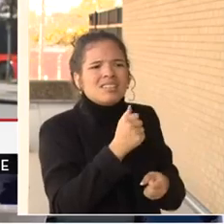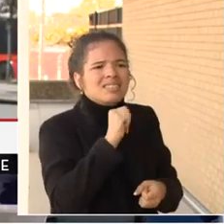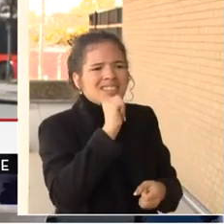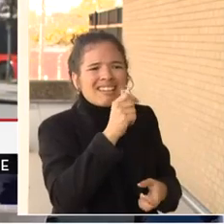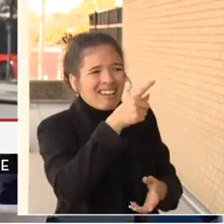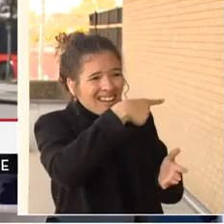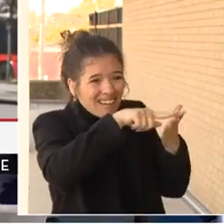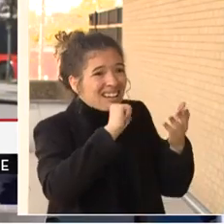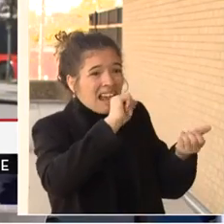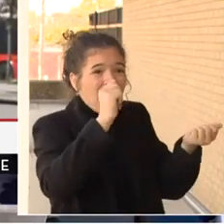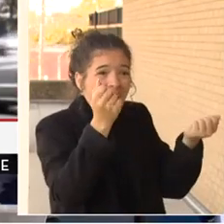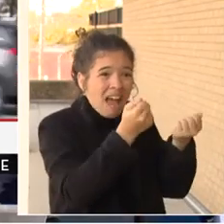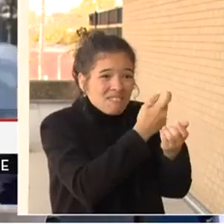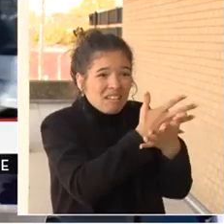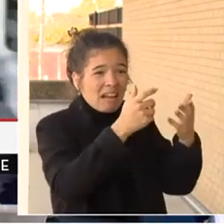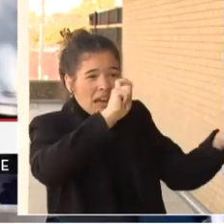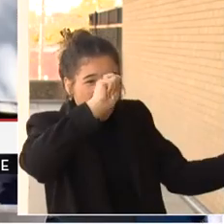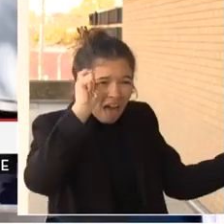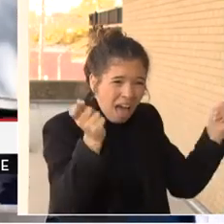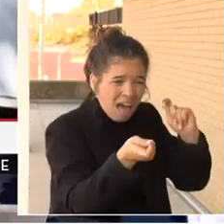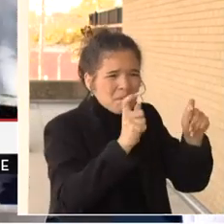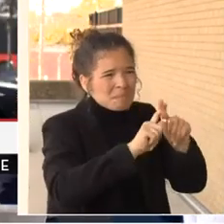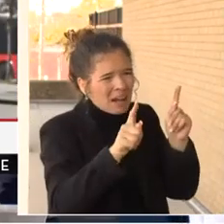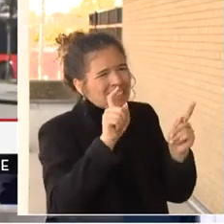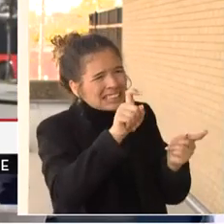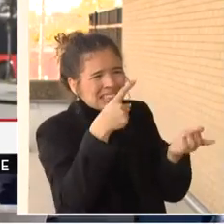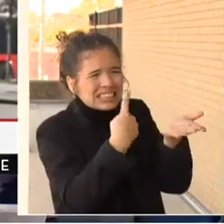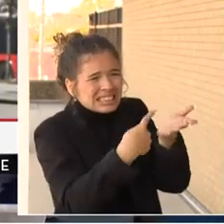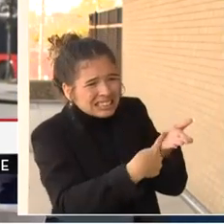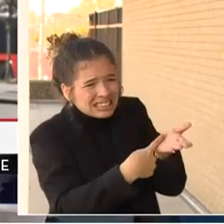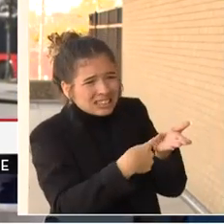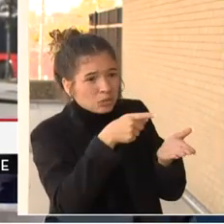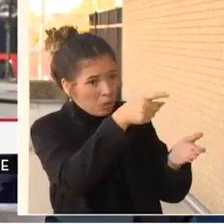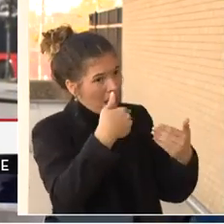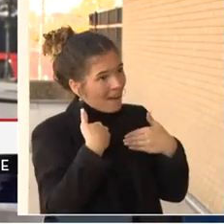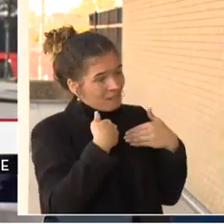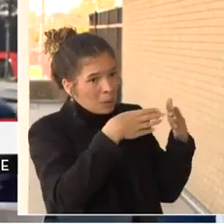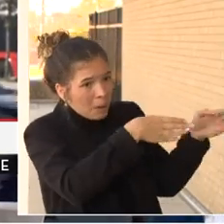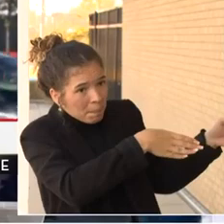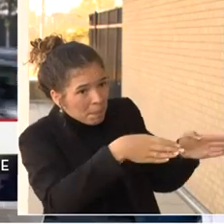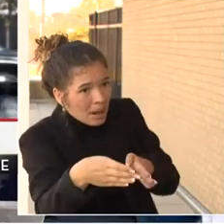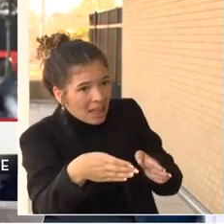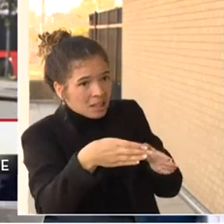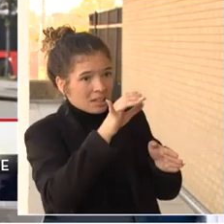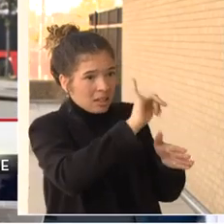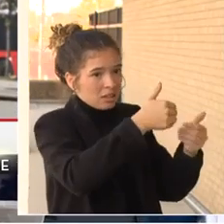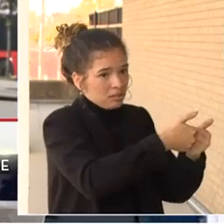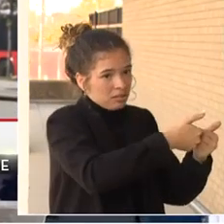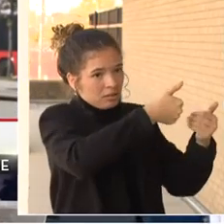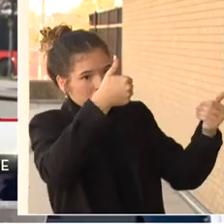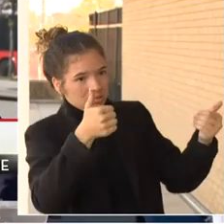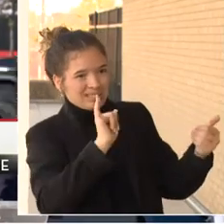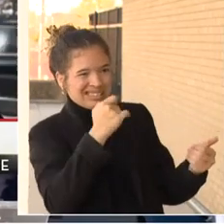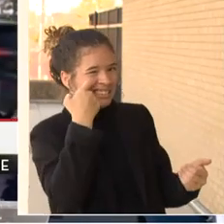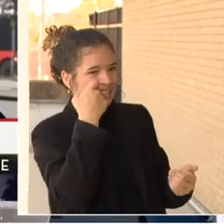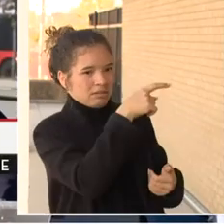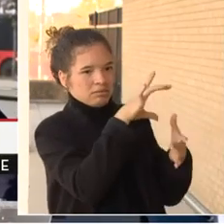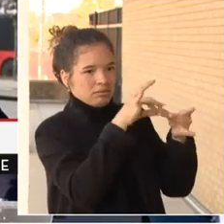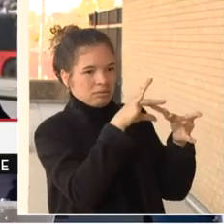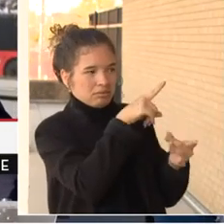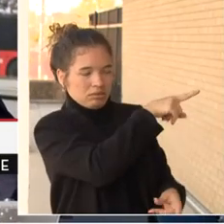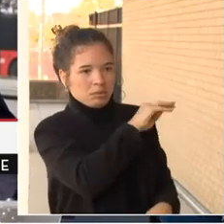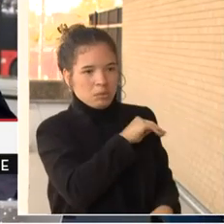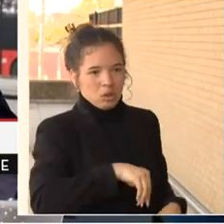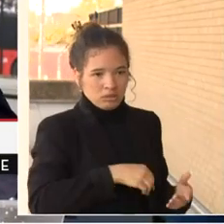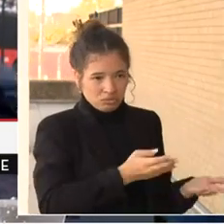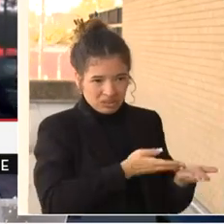plans to introduce any legislation that would carve out any of these items and set them aside as the mayor has indicated she would like to see done or are you prepared